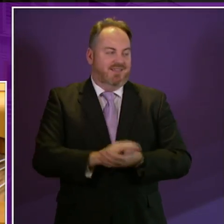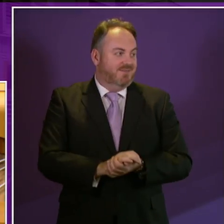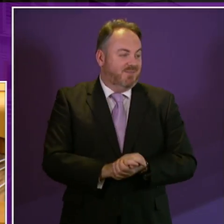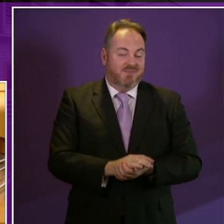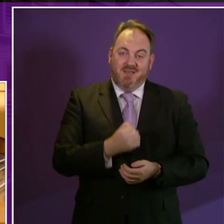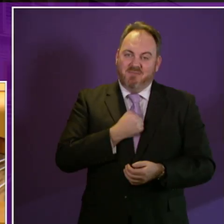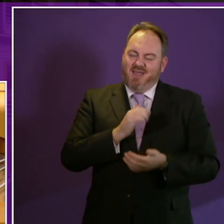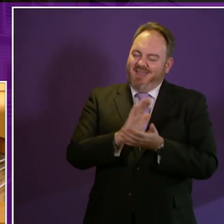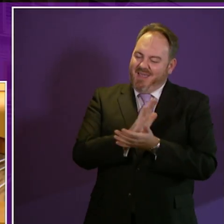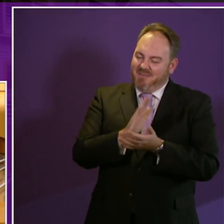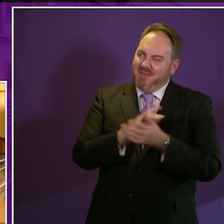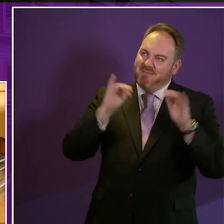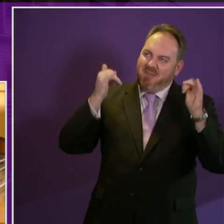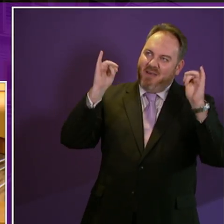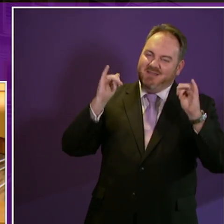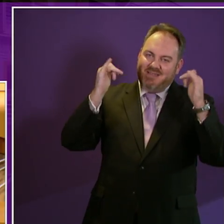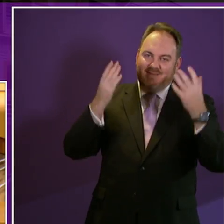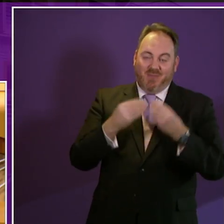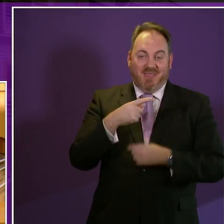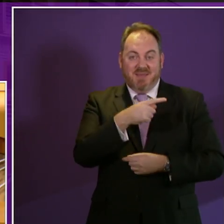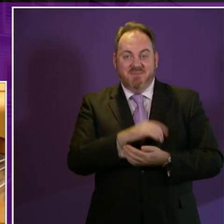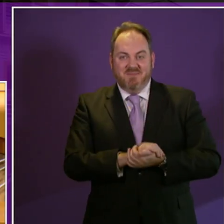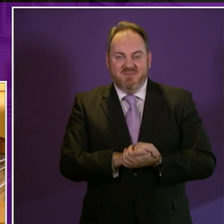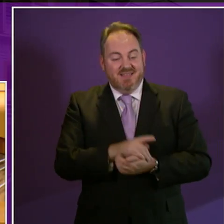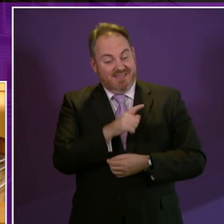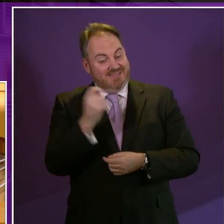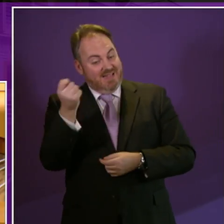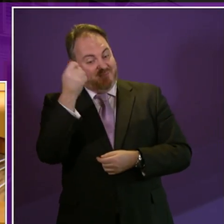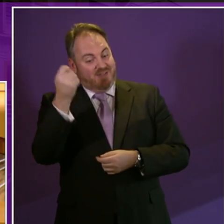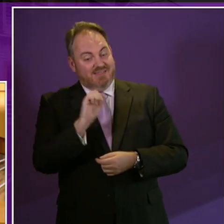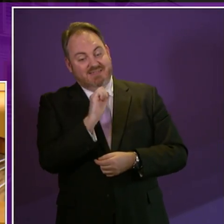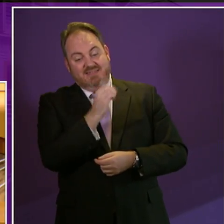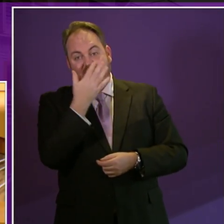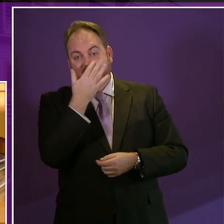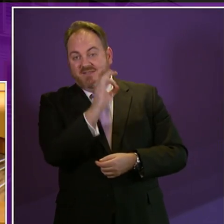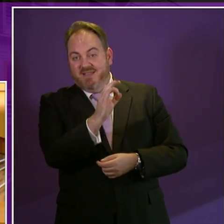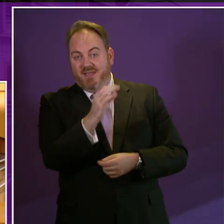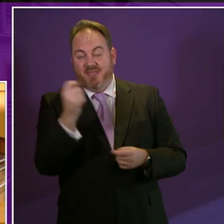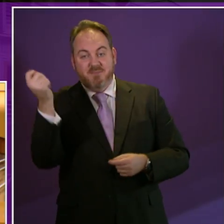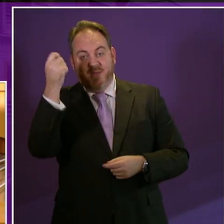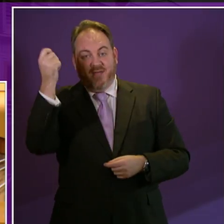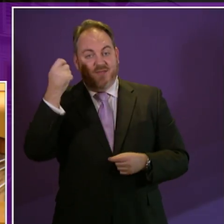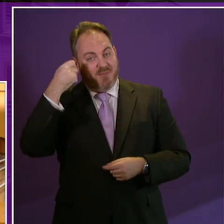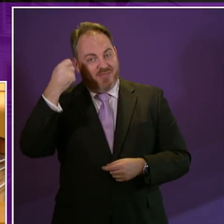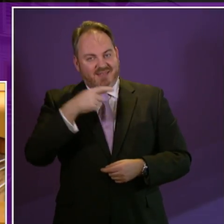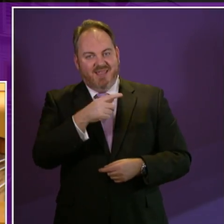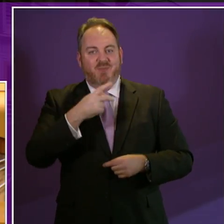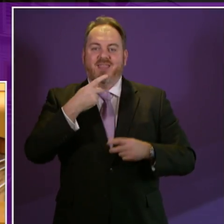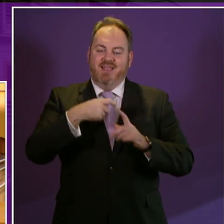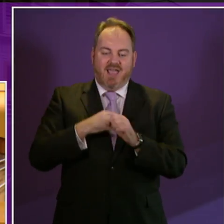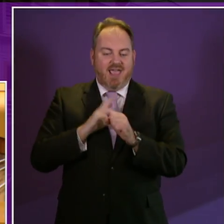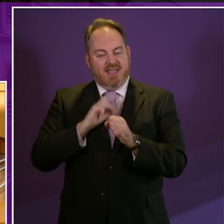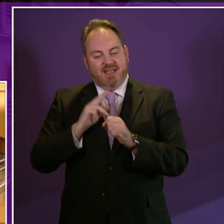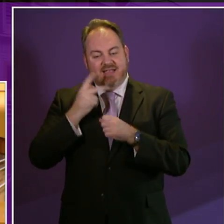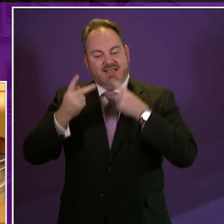ever went to have been with him and his friends. And he recently celebrated his 50th birthday with a massive karaoke night with friends and